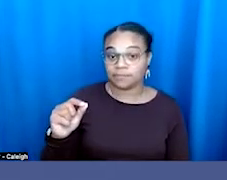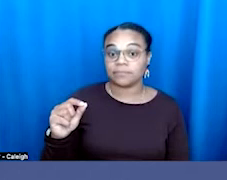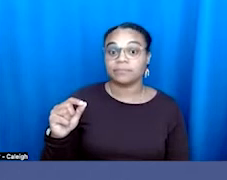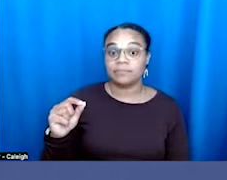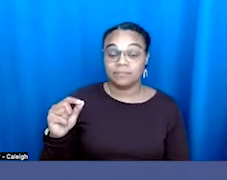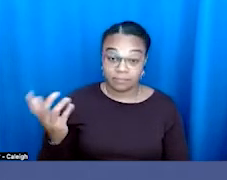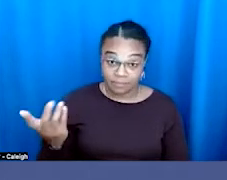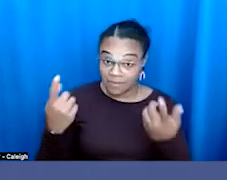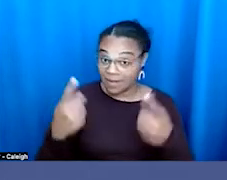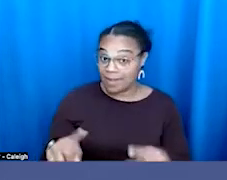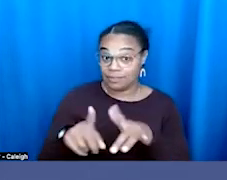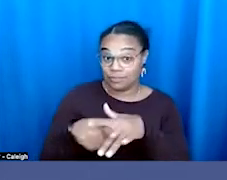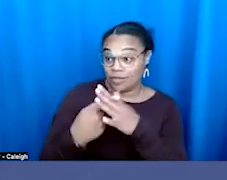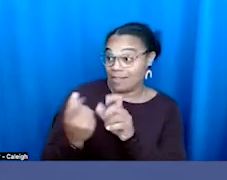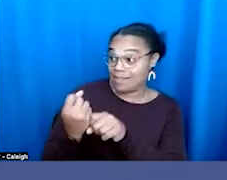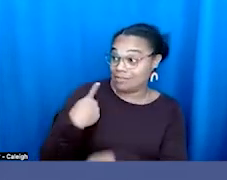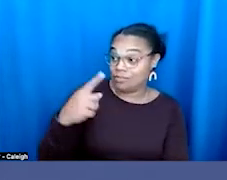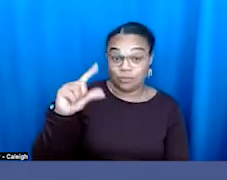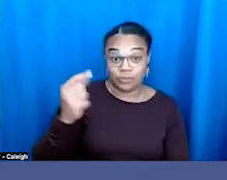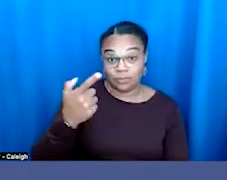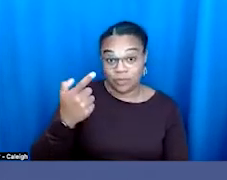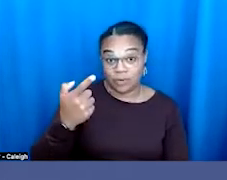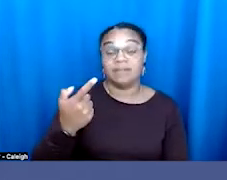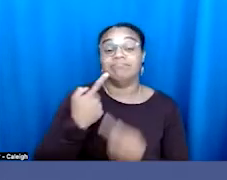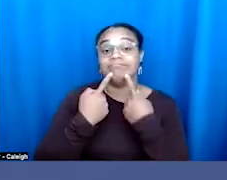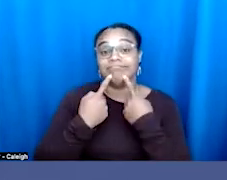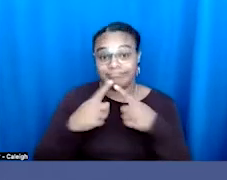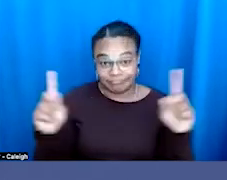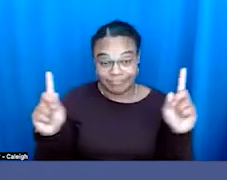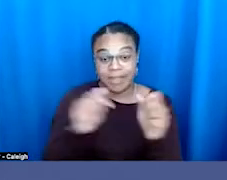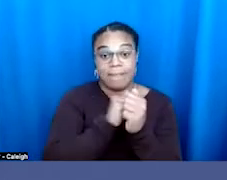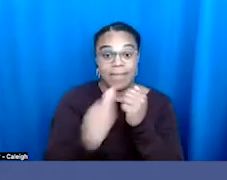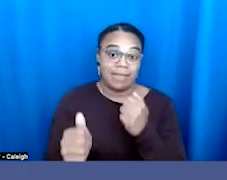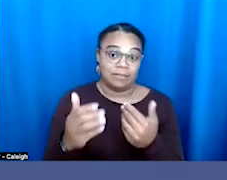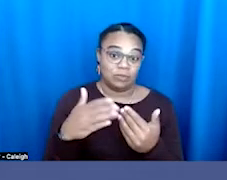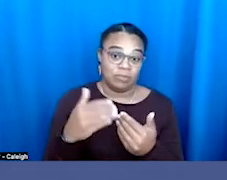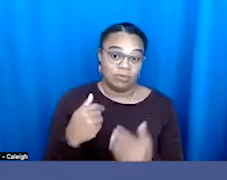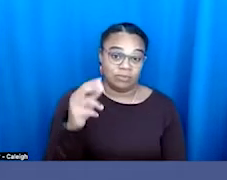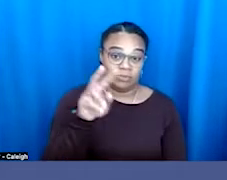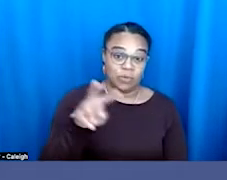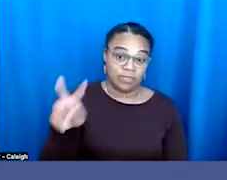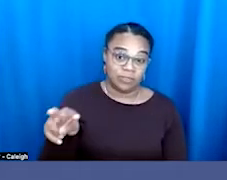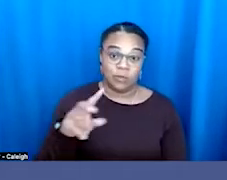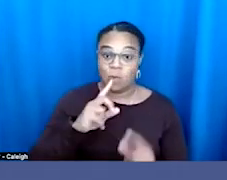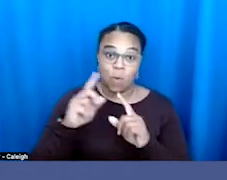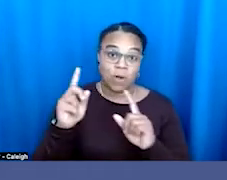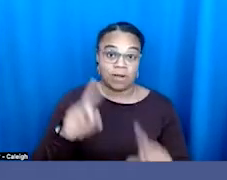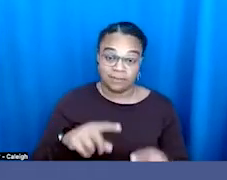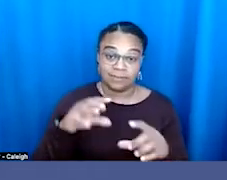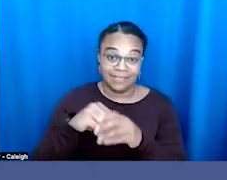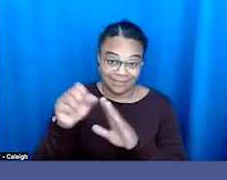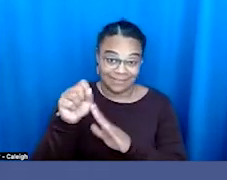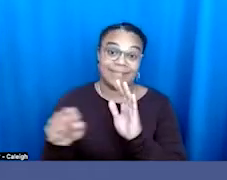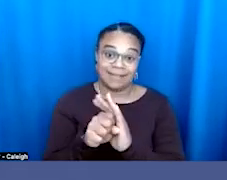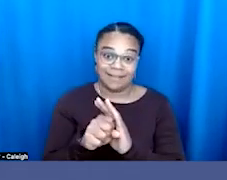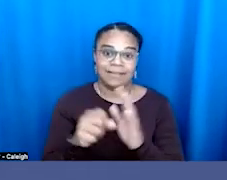last year, in 2021, we were able to pass close to 22 ordinances in the state. We still